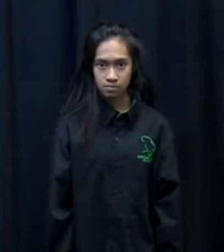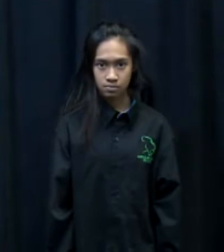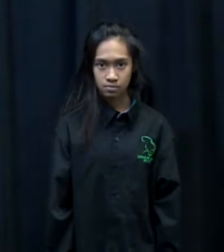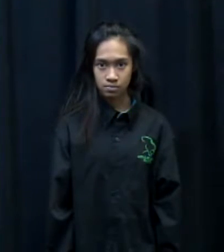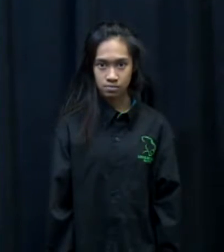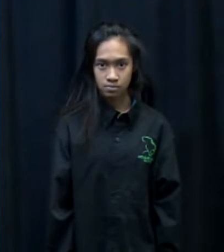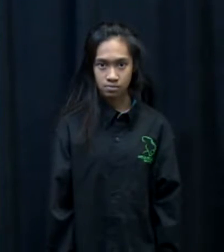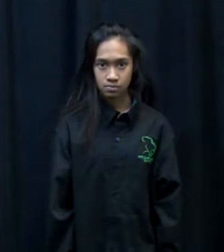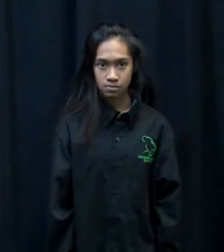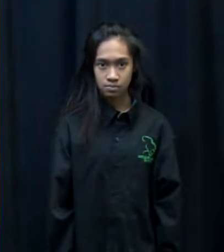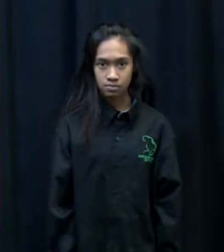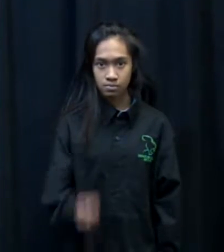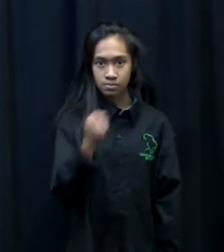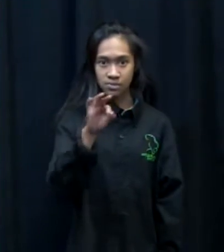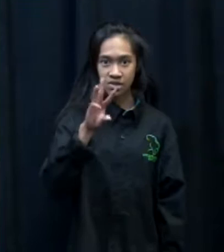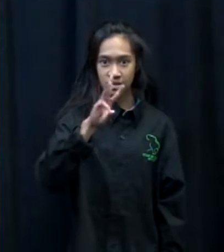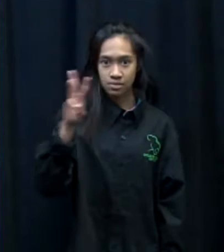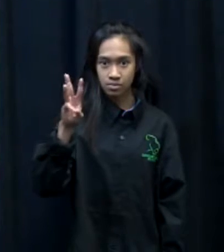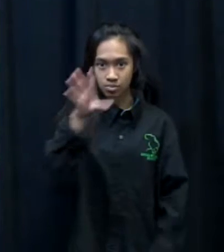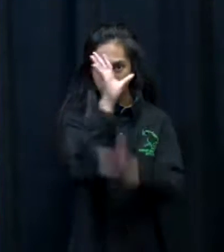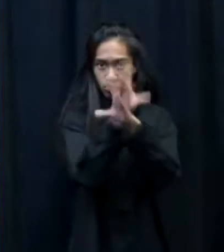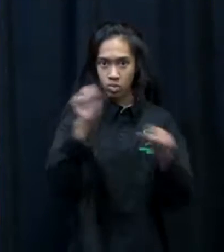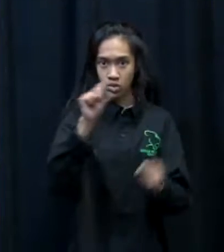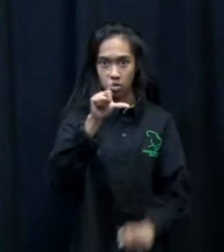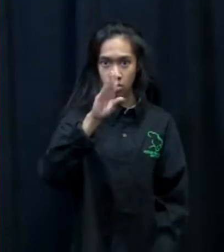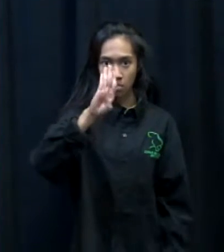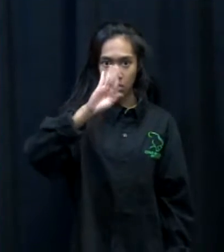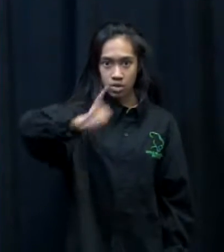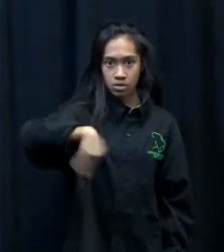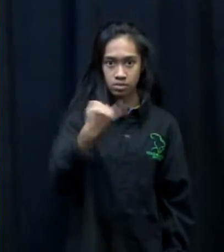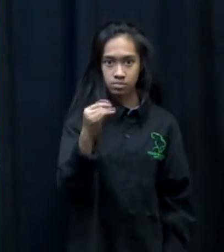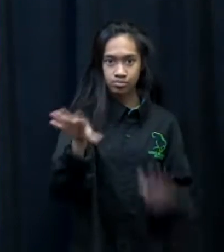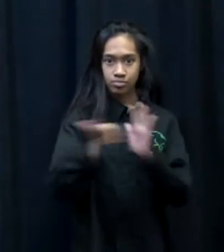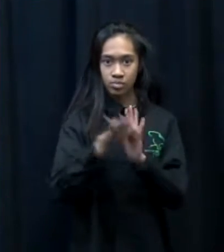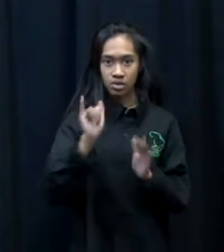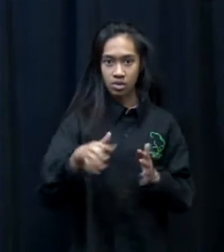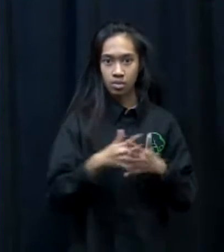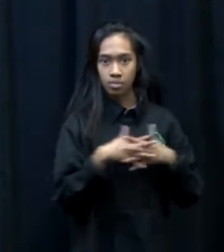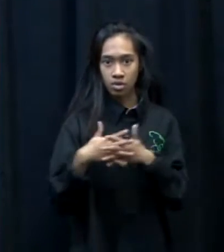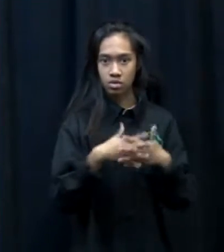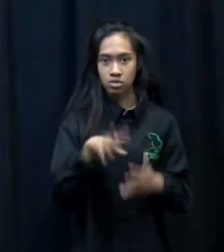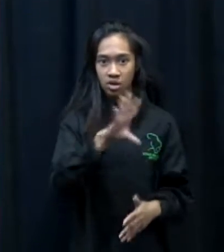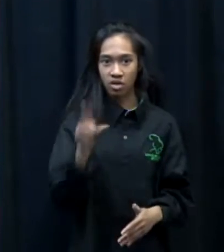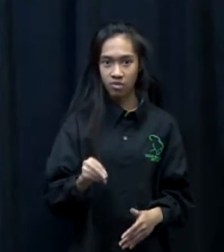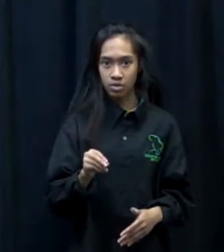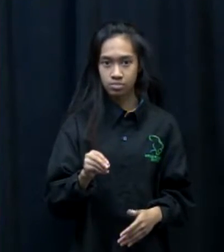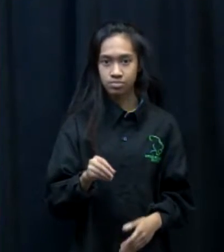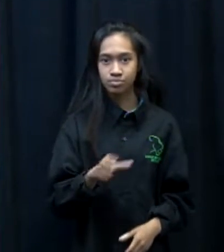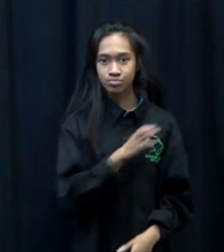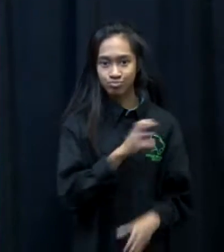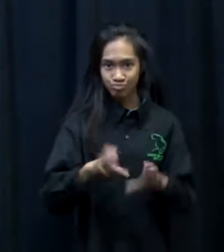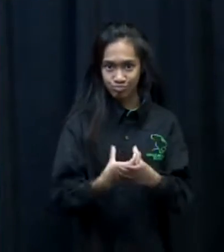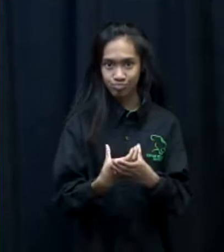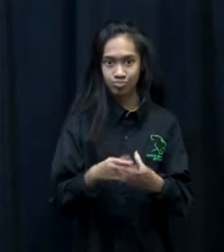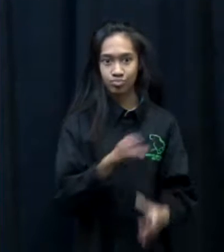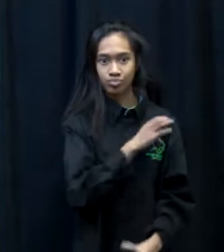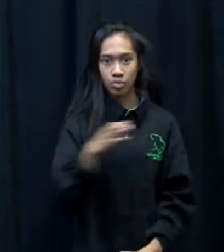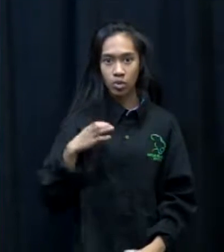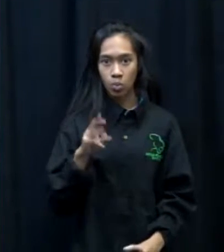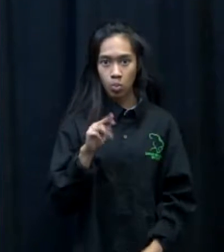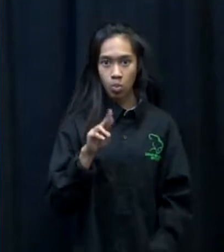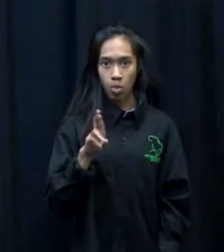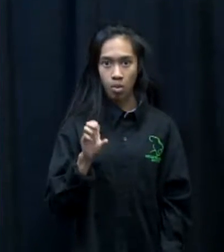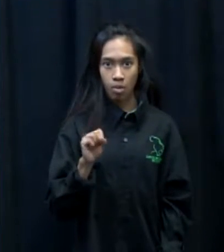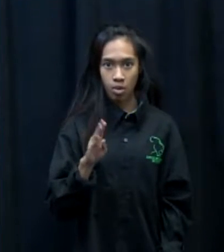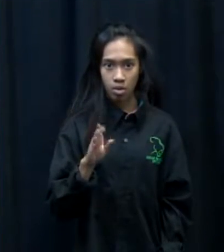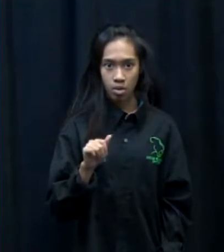In 1966, President Lyndon B. Johnson appointed the first African-American cabinet member, making Robert C. Weaver head of the